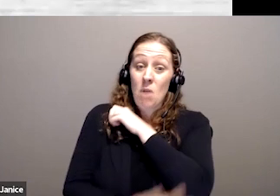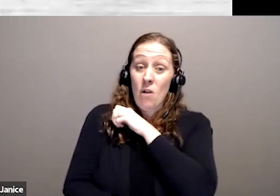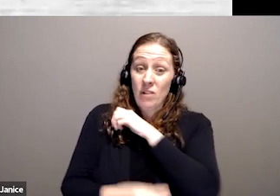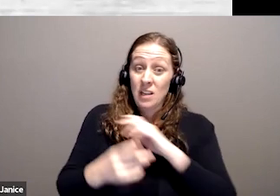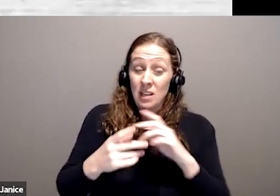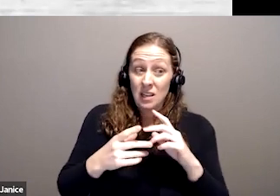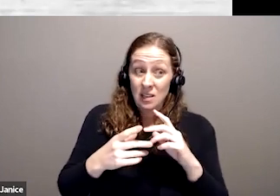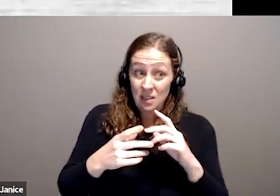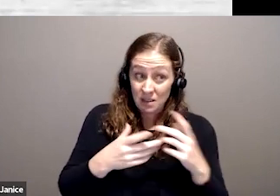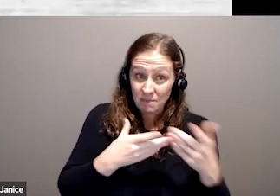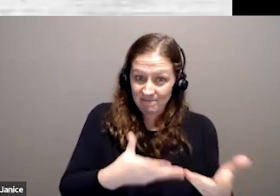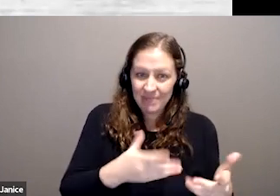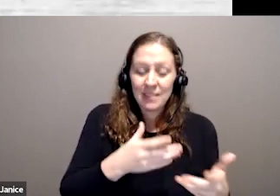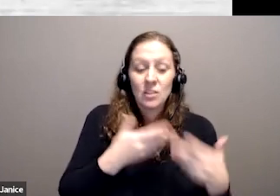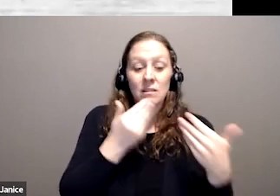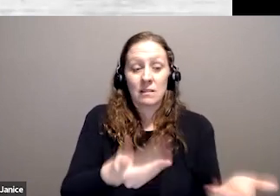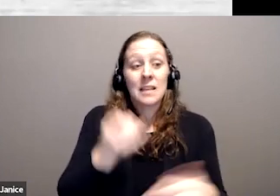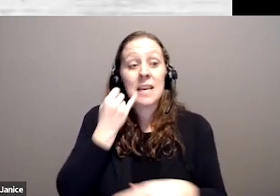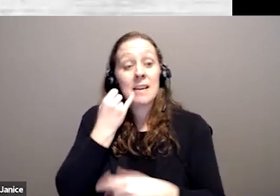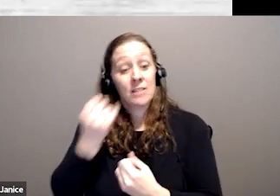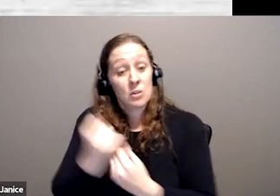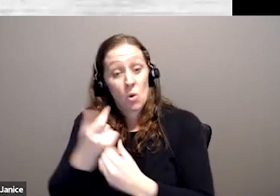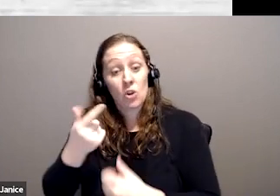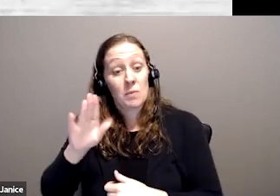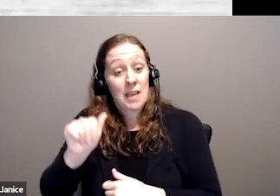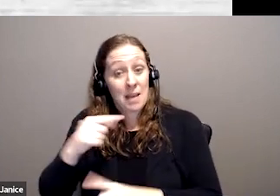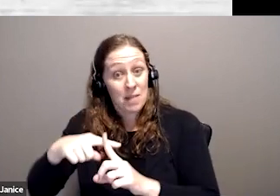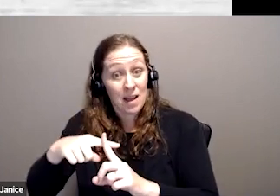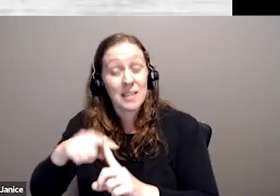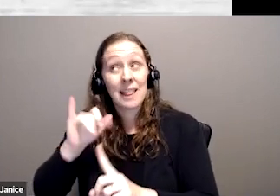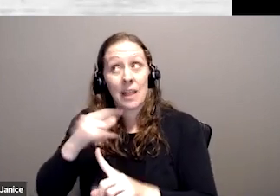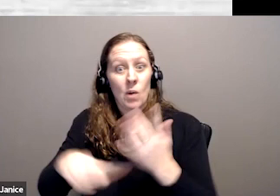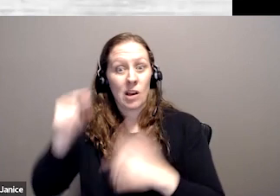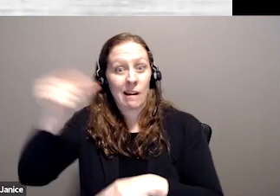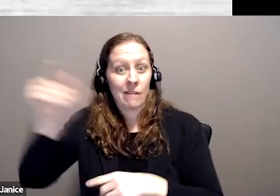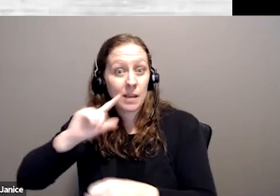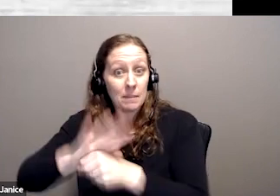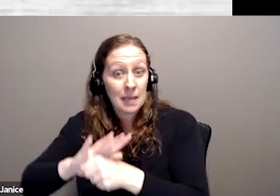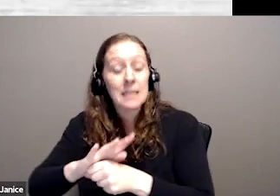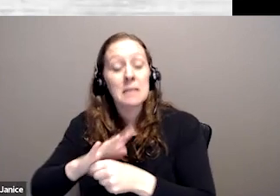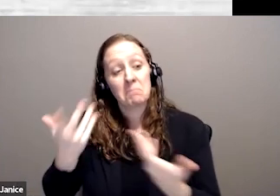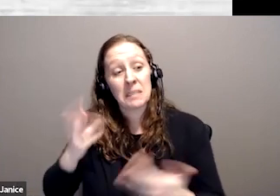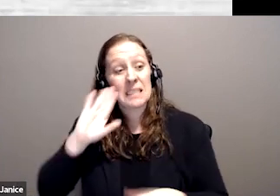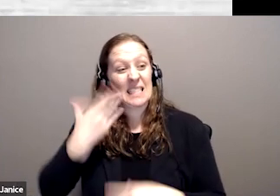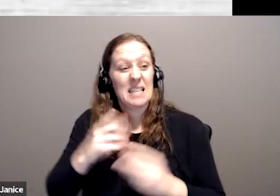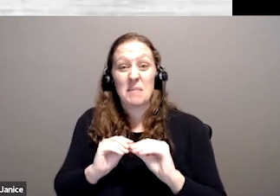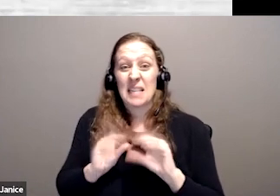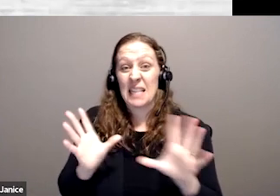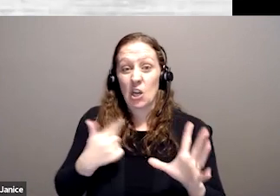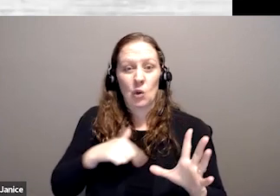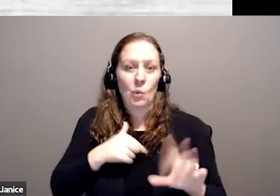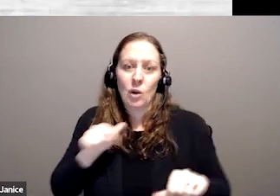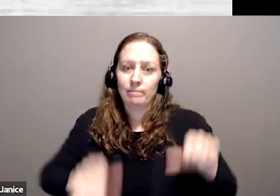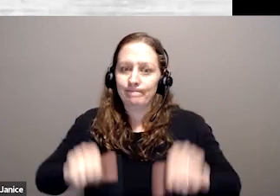favoring the GBA plus analysis, which the government says is committed to, might be seen as a clear policy law. So we're really on the horns of a dilemma.